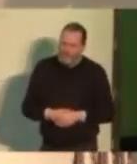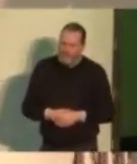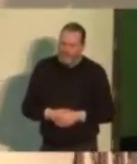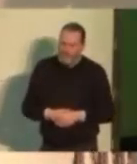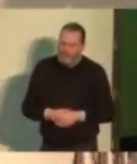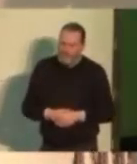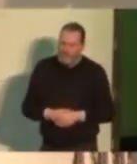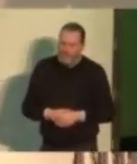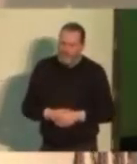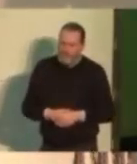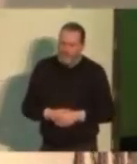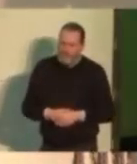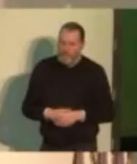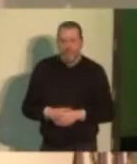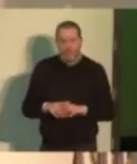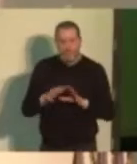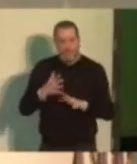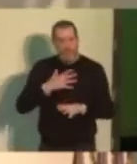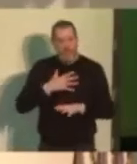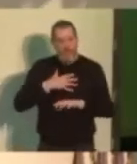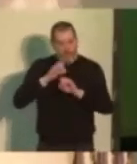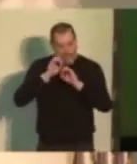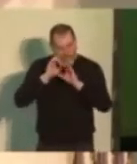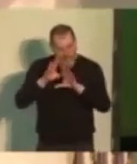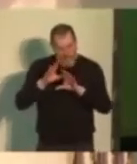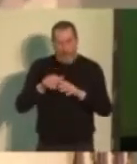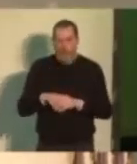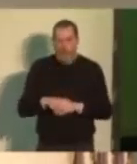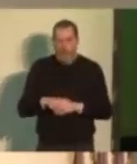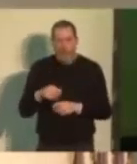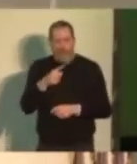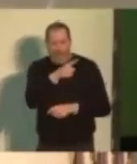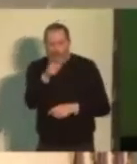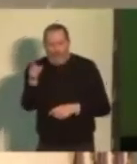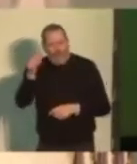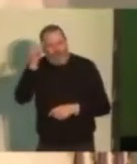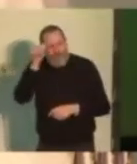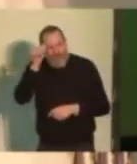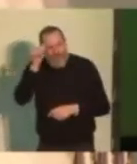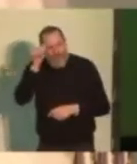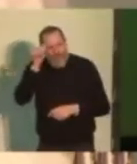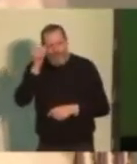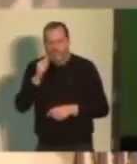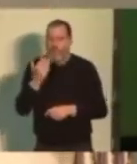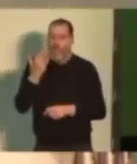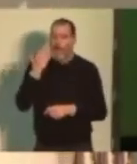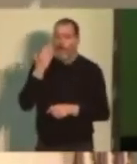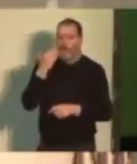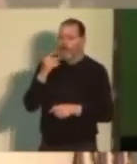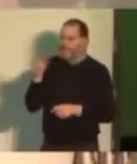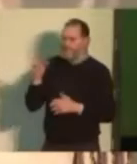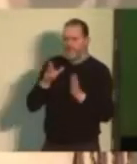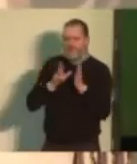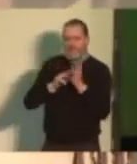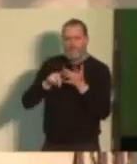But I also want to tell you what I know all of you know. Mick was talking about this a moment ago.